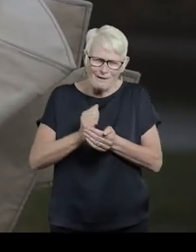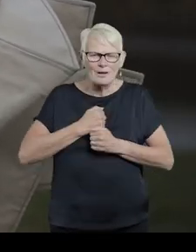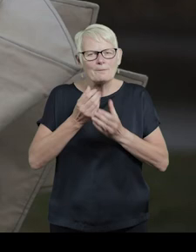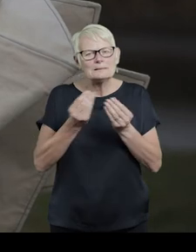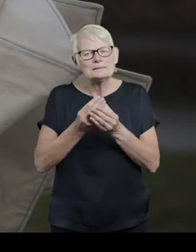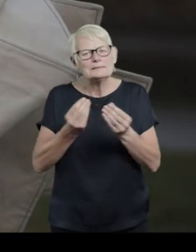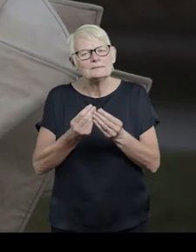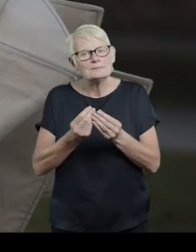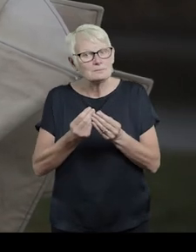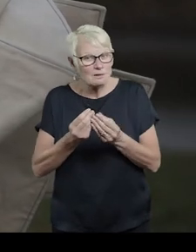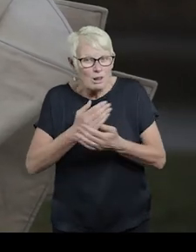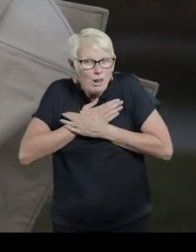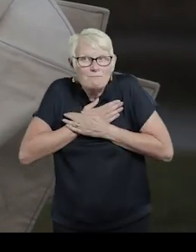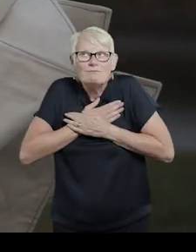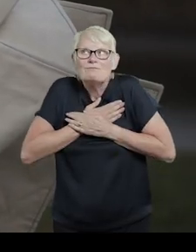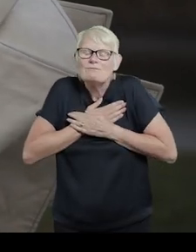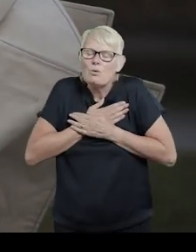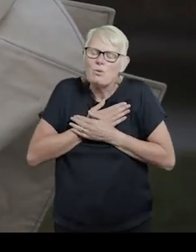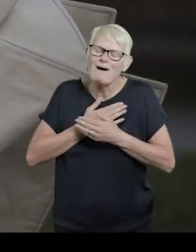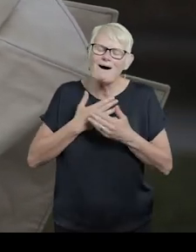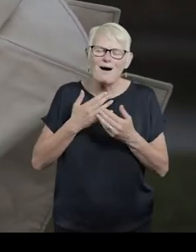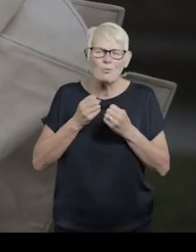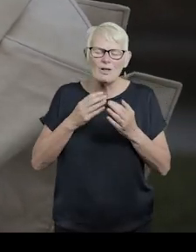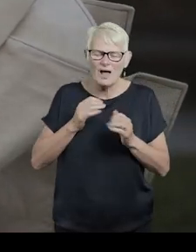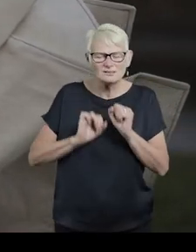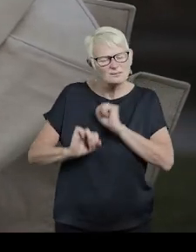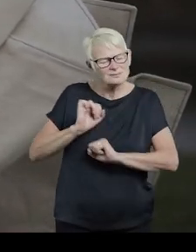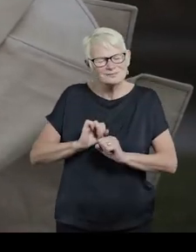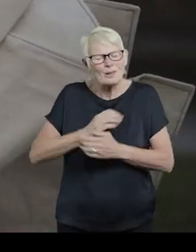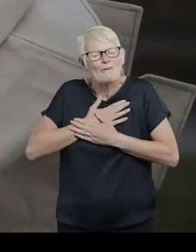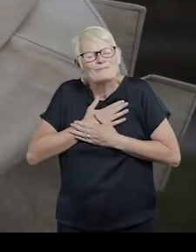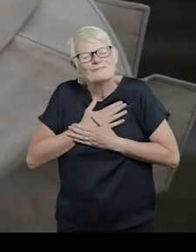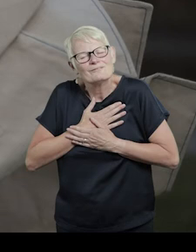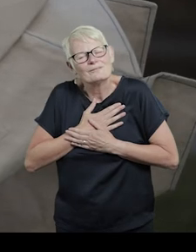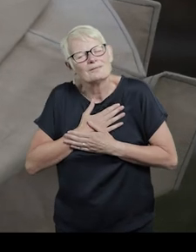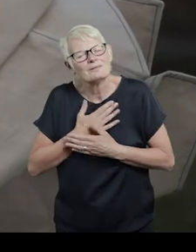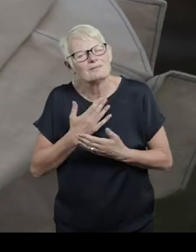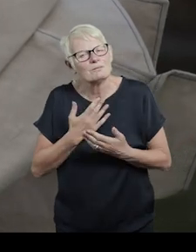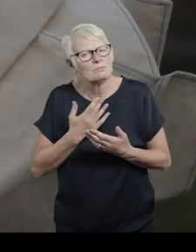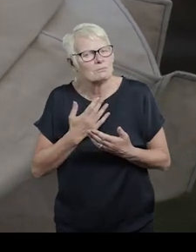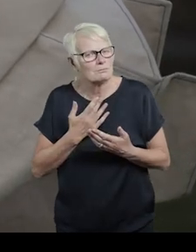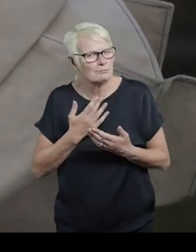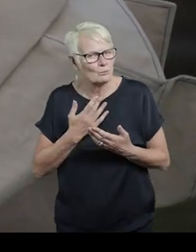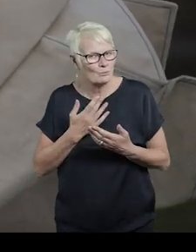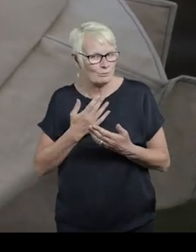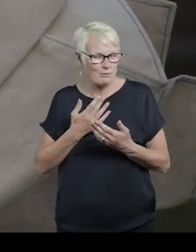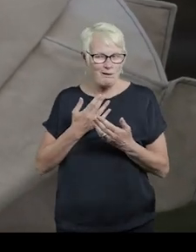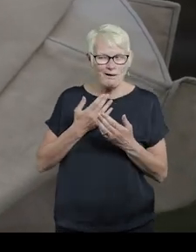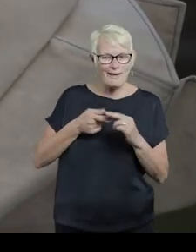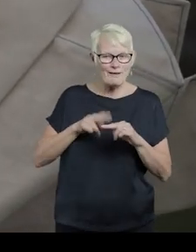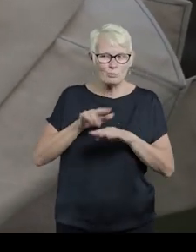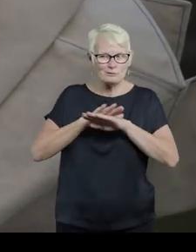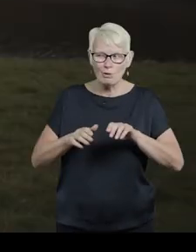missings? What if we love hard and without question? What if we don't adapt